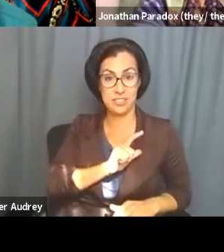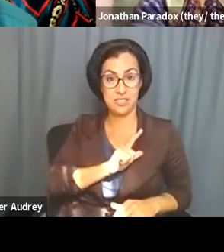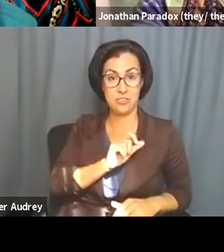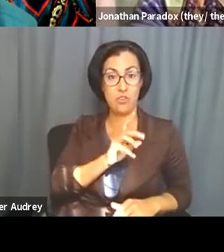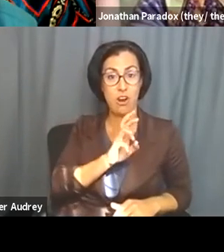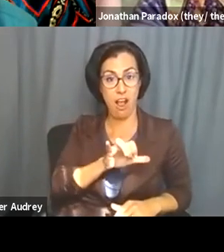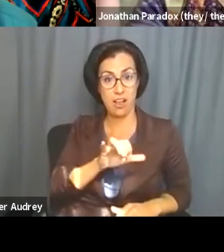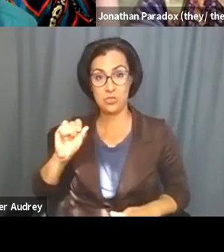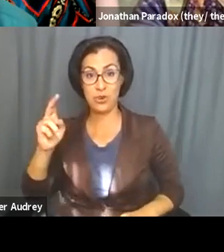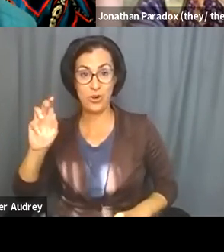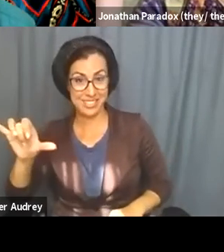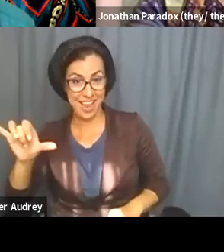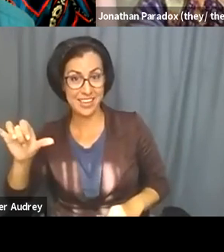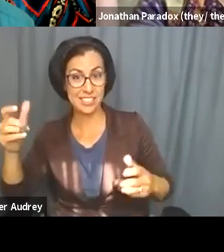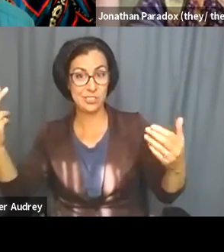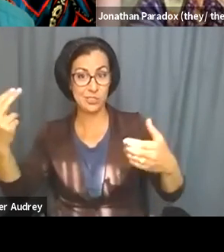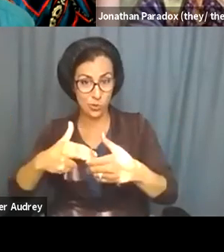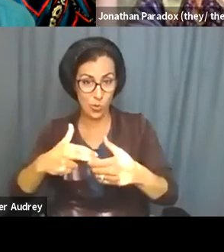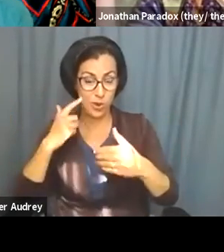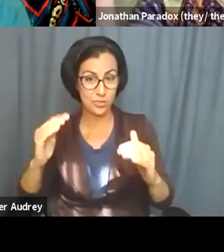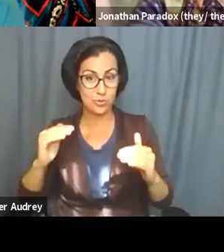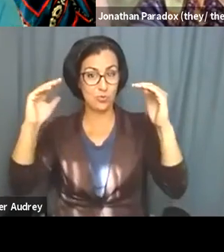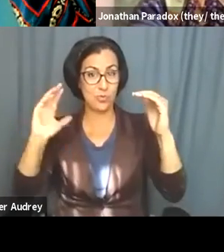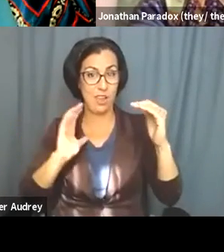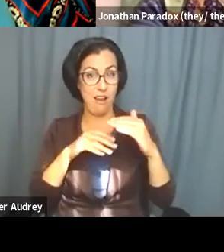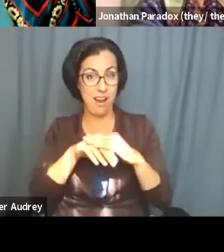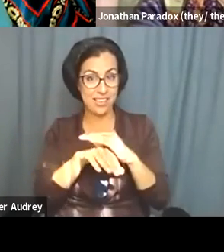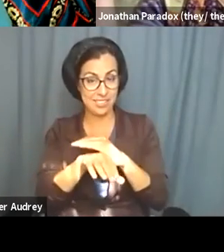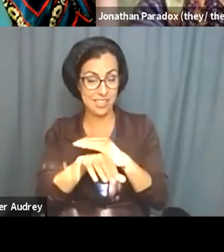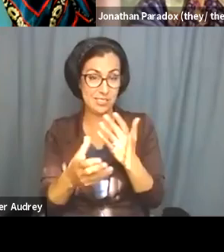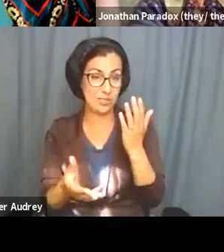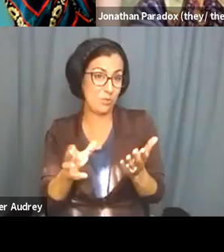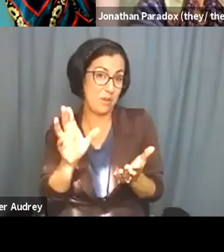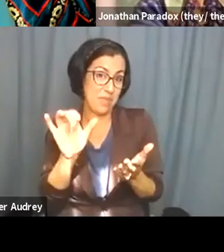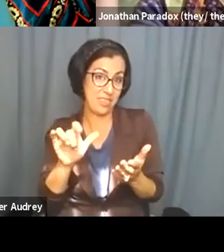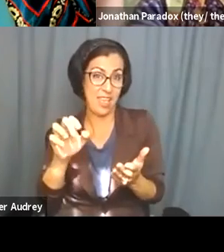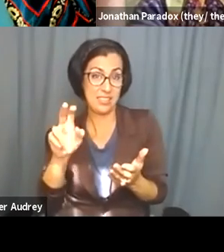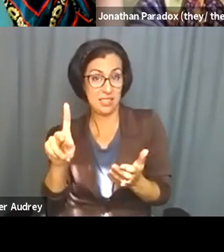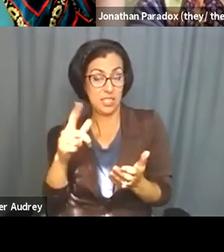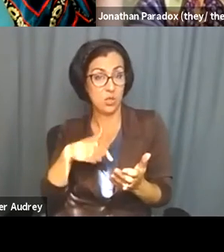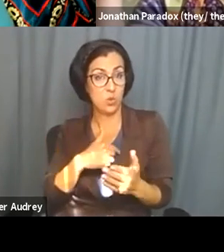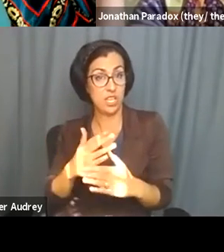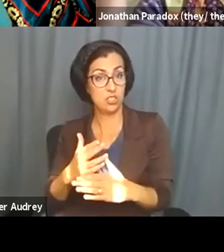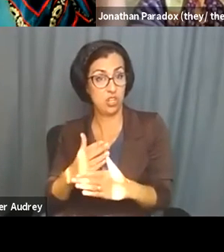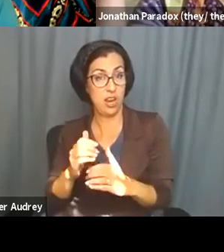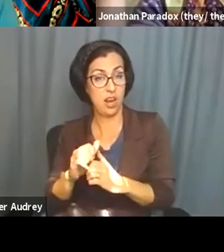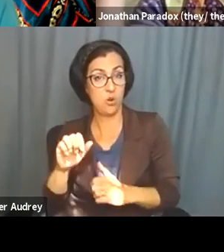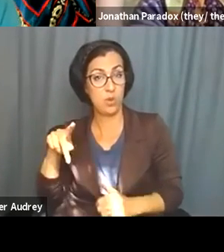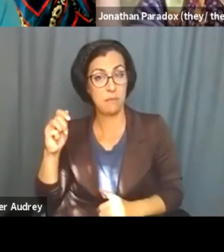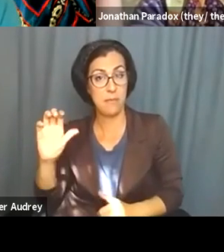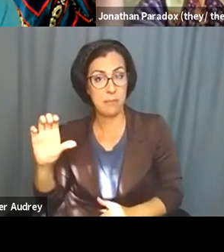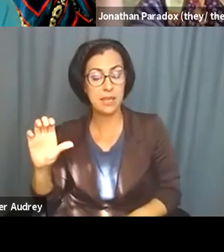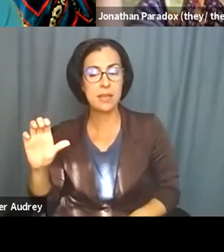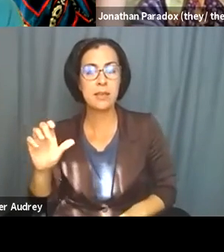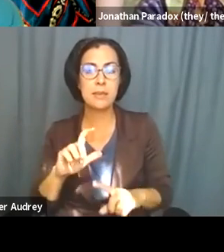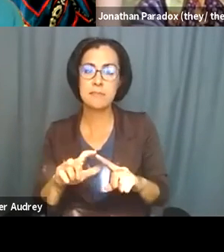to increase our access practice. So possibly that's the link that we might share with the public. Um, um, but this is a